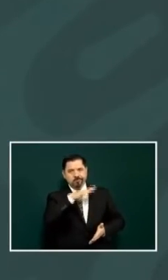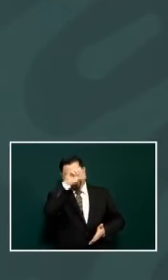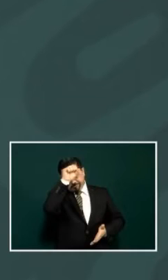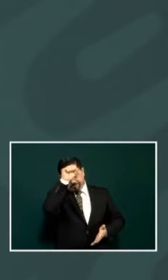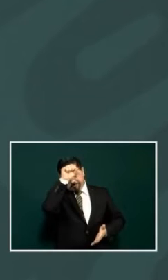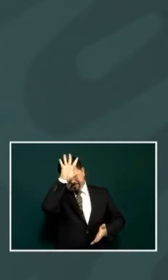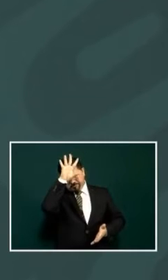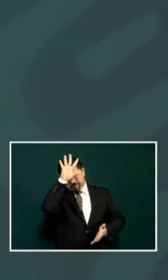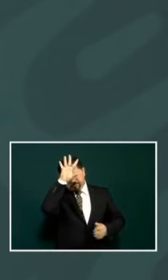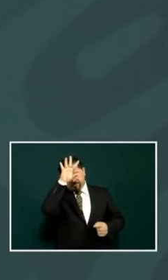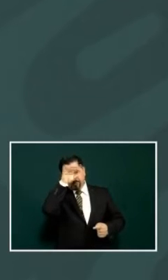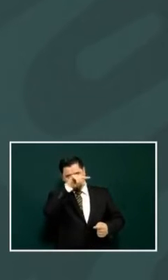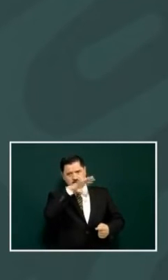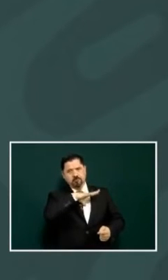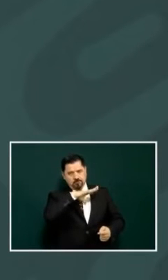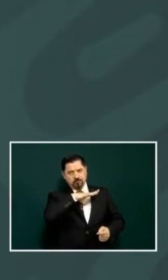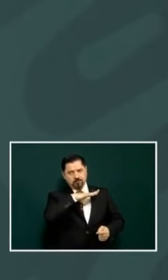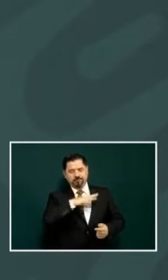mines